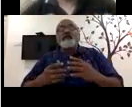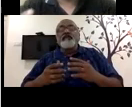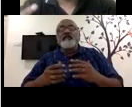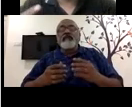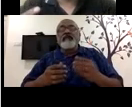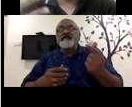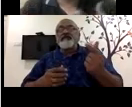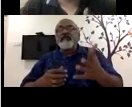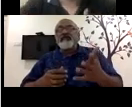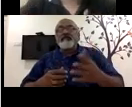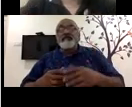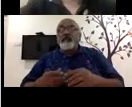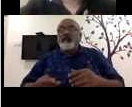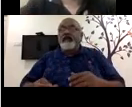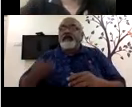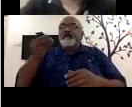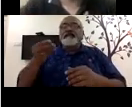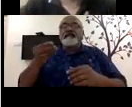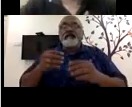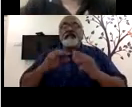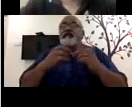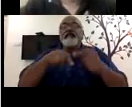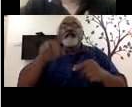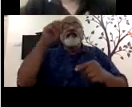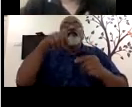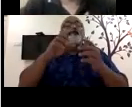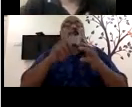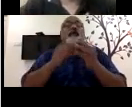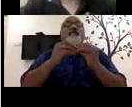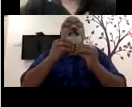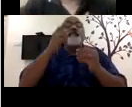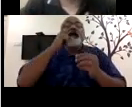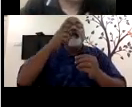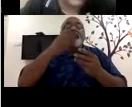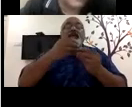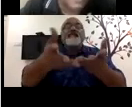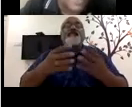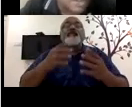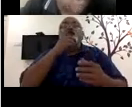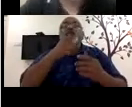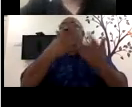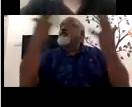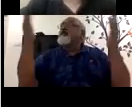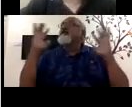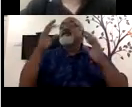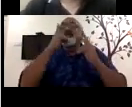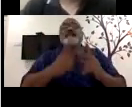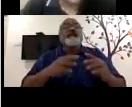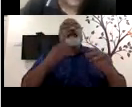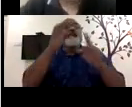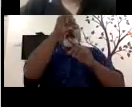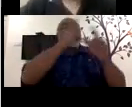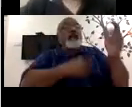The employer does not think this is the problem of the ecosystem. It's not a problem of, of the person with disability. The person with disability did not have access to